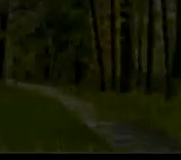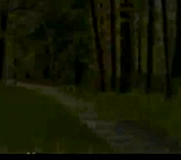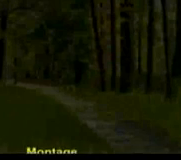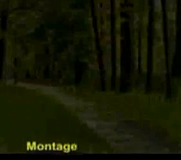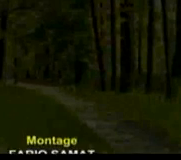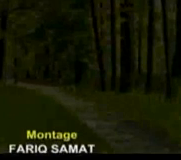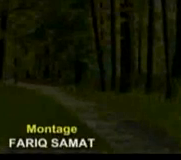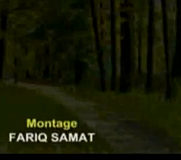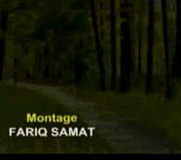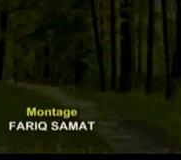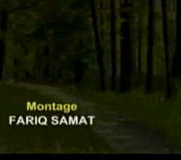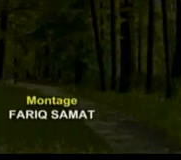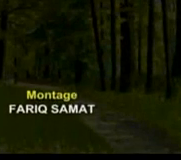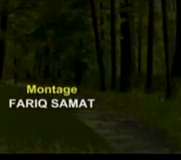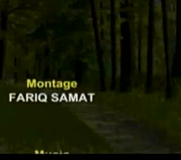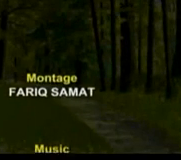And we but is 2culine.